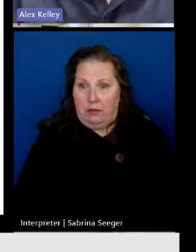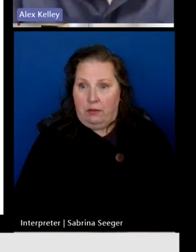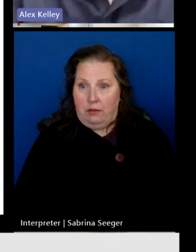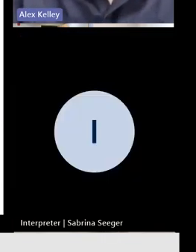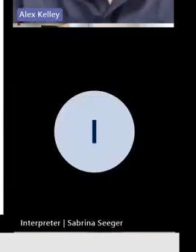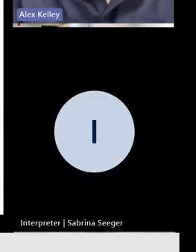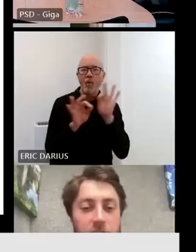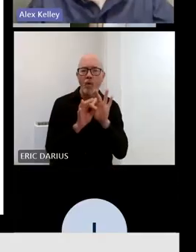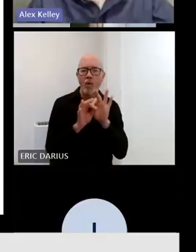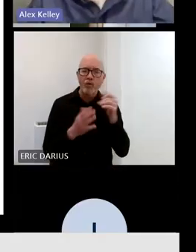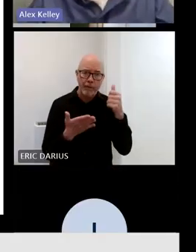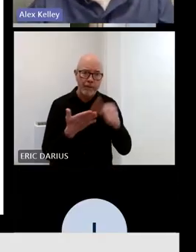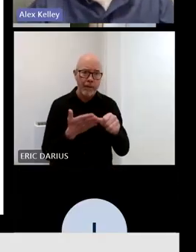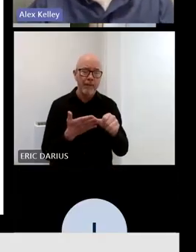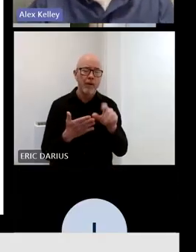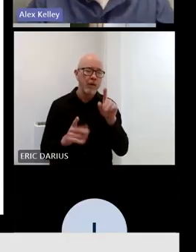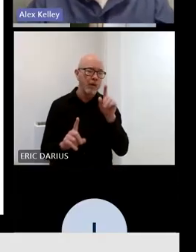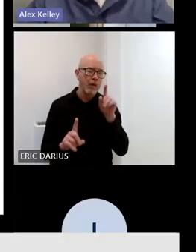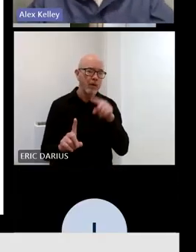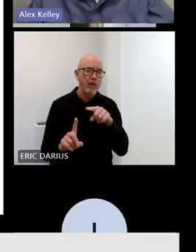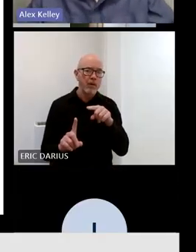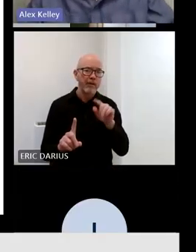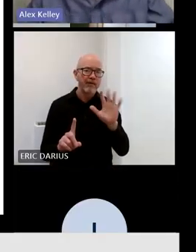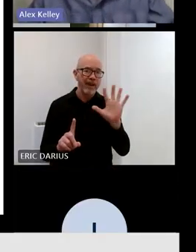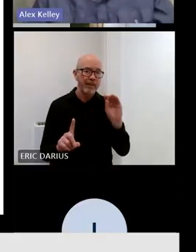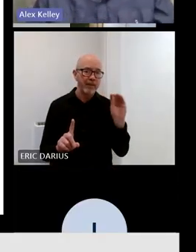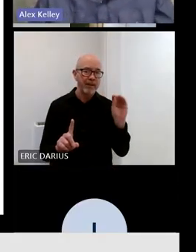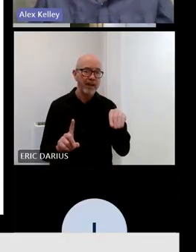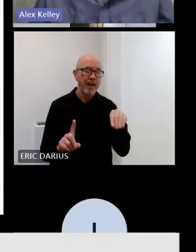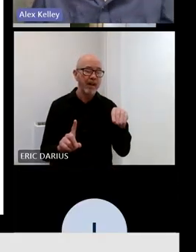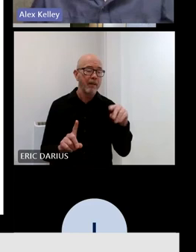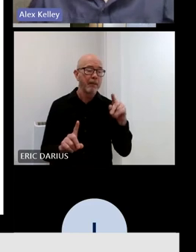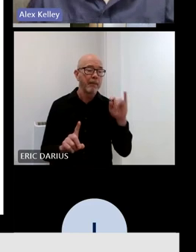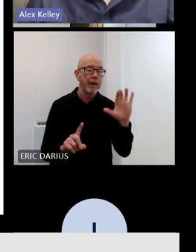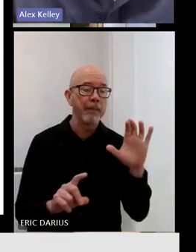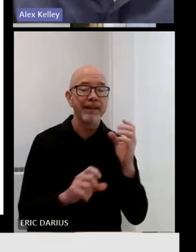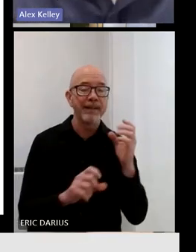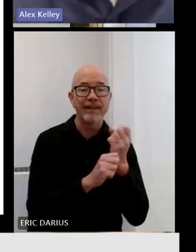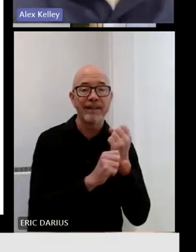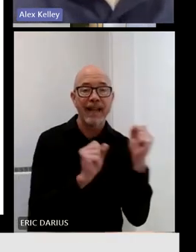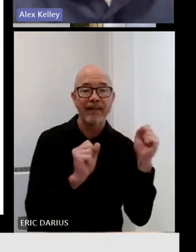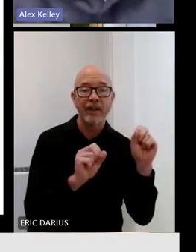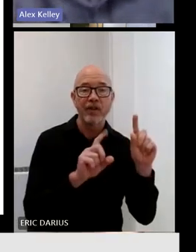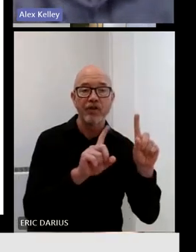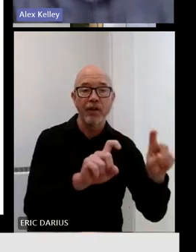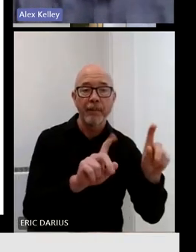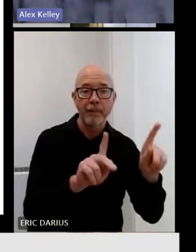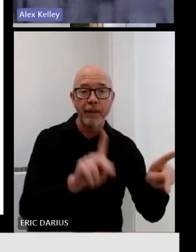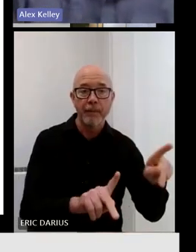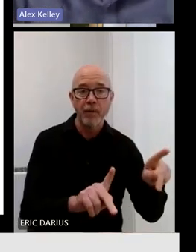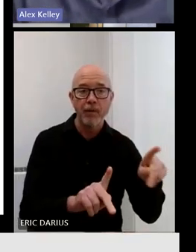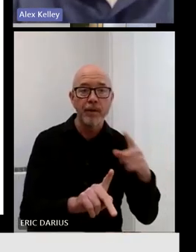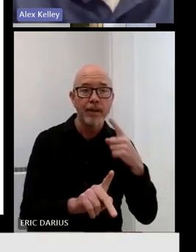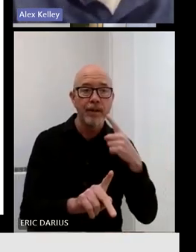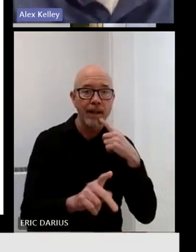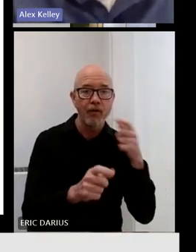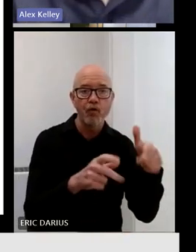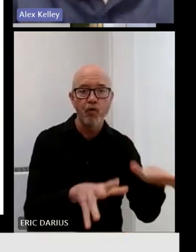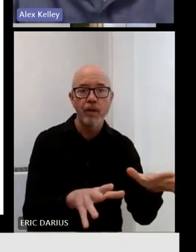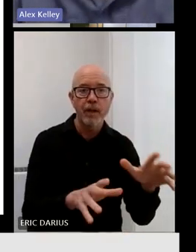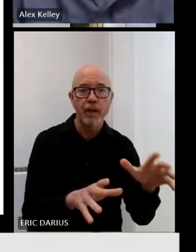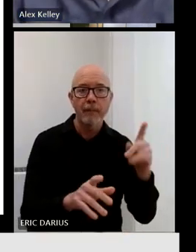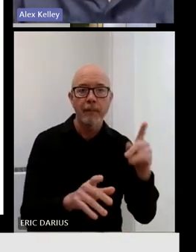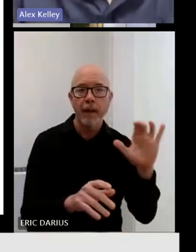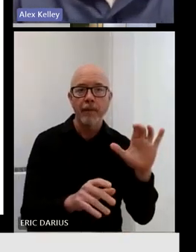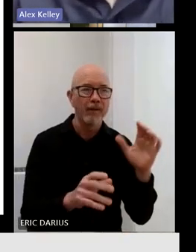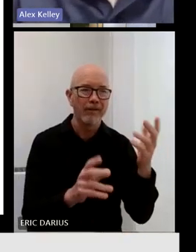only 5% of public safety survey respondents reported never losing mobile service in the job. So, clearly, we have a long way